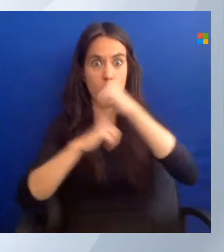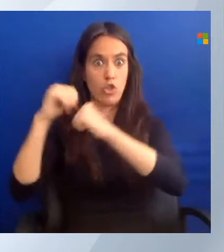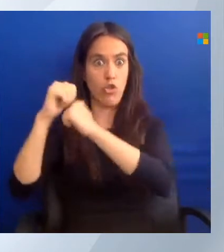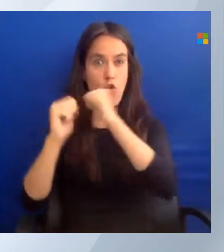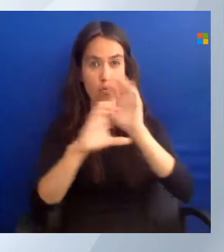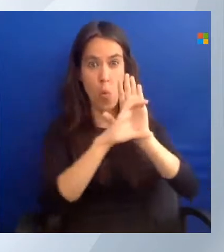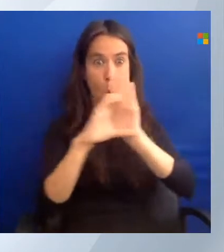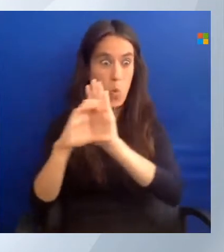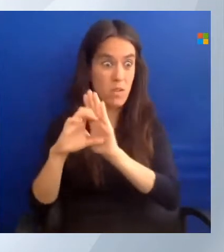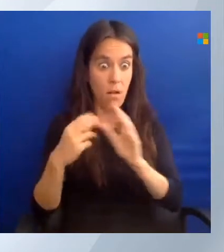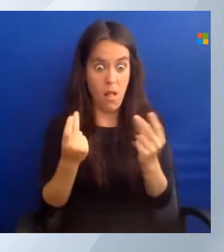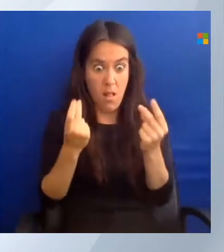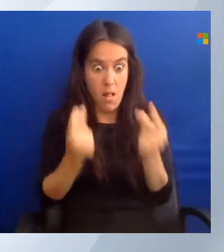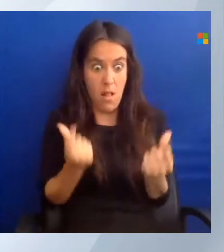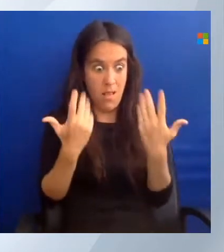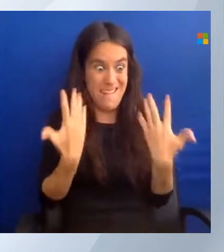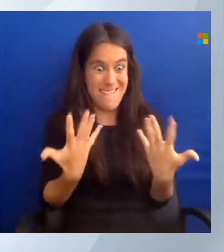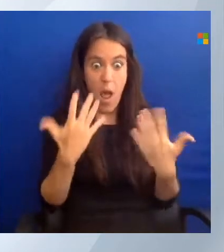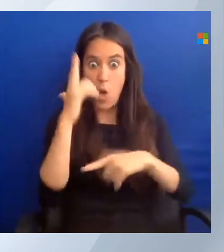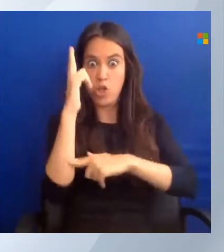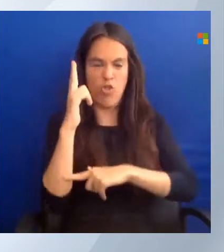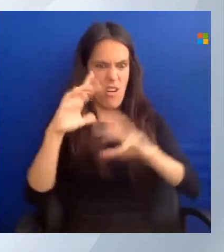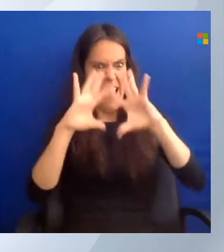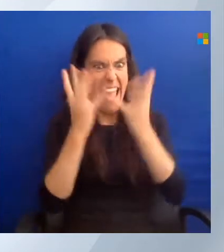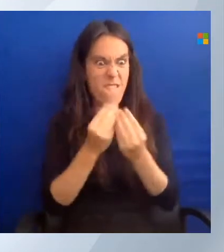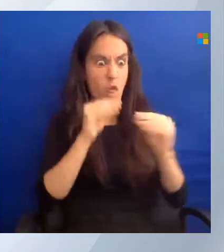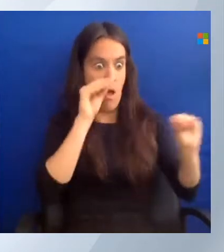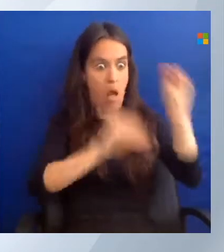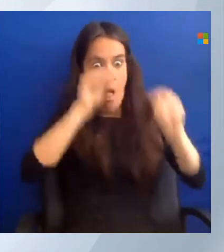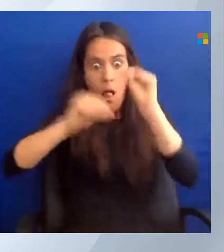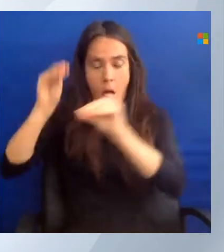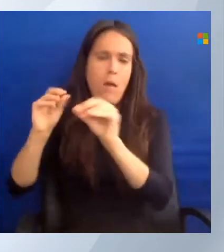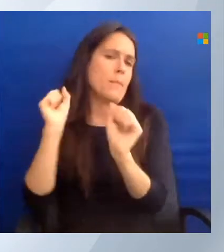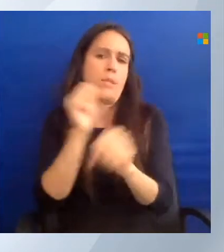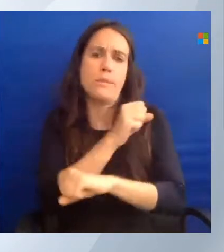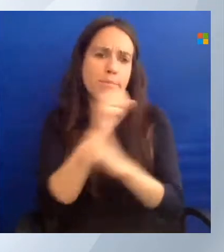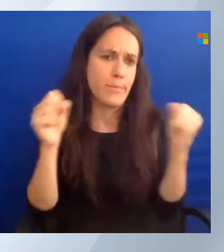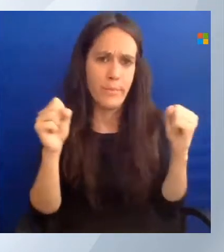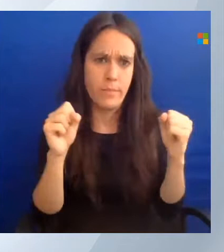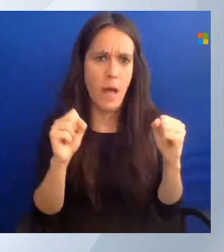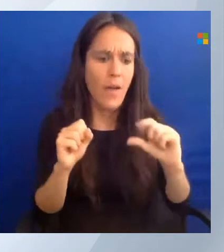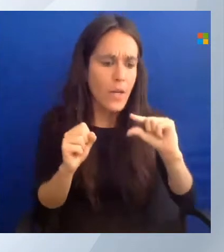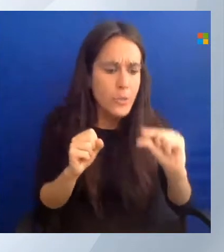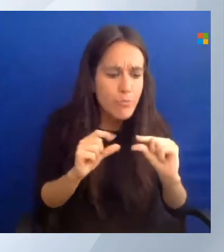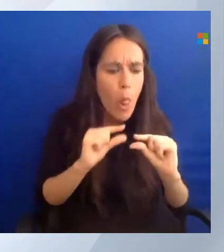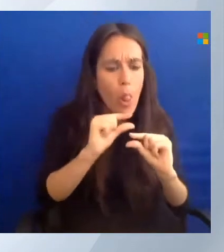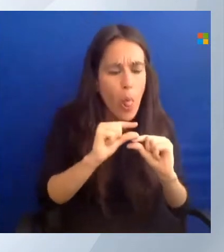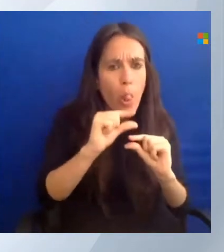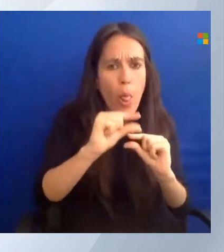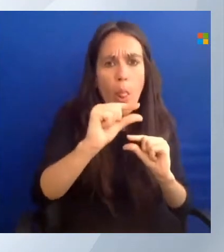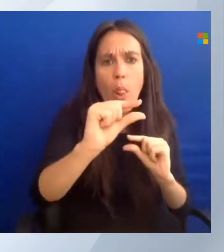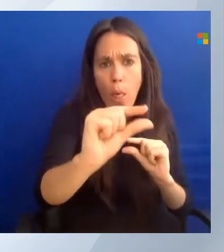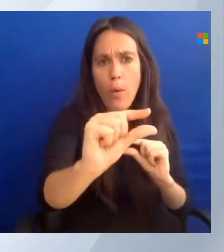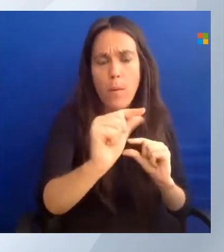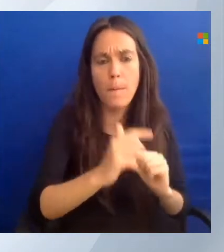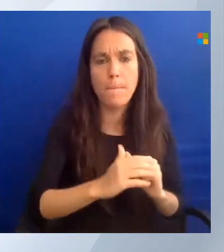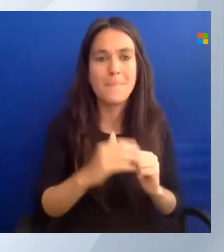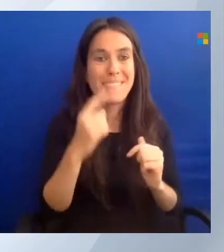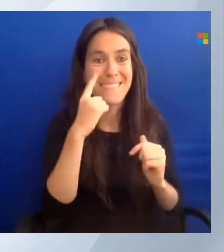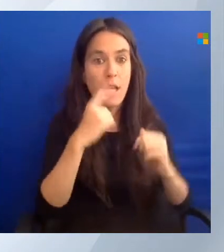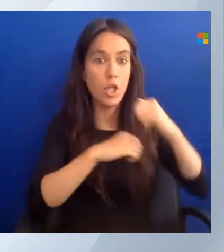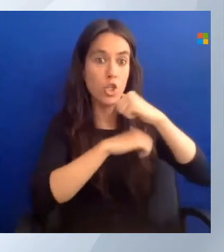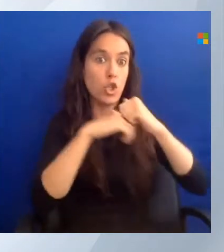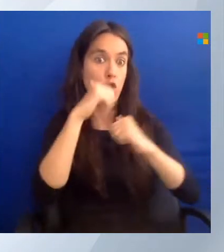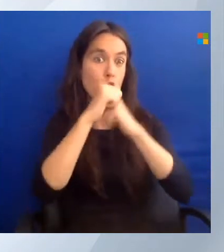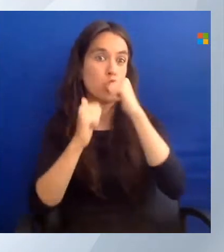Because I don't think you will ever get started. One thing that's important to consider with infrastructure as code is the difference